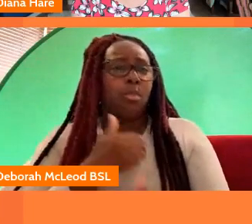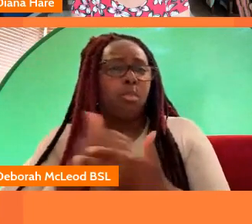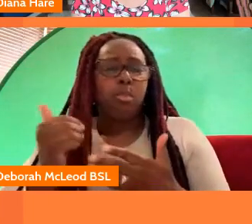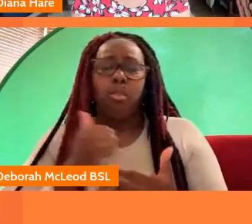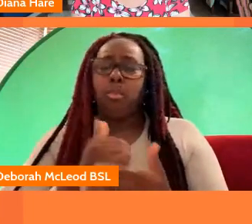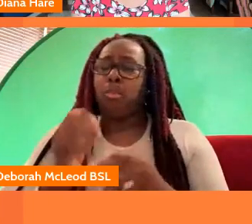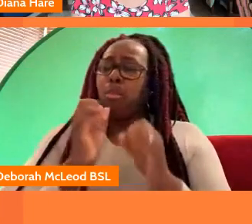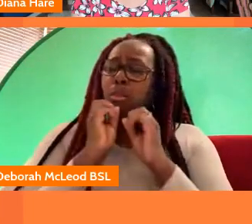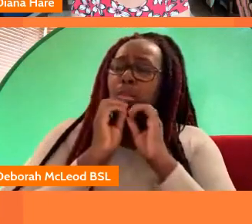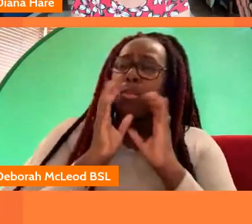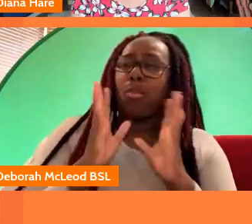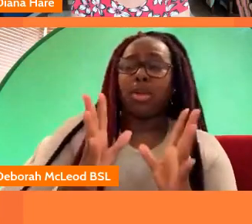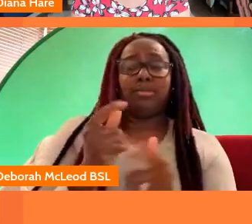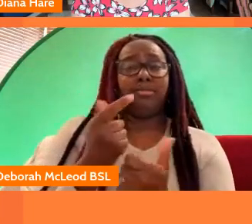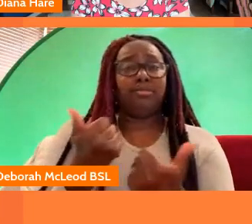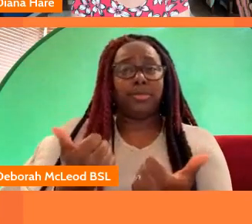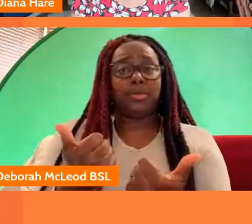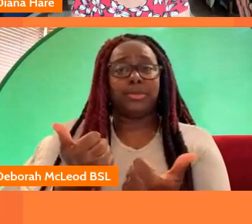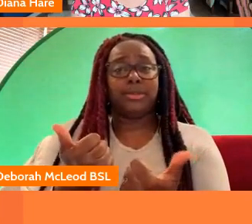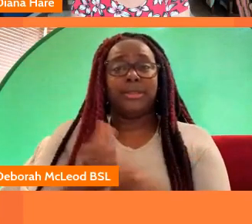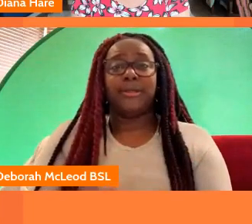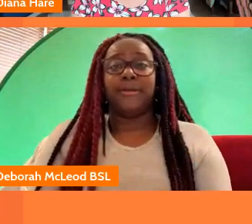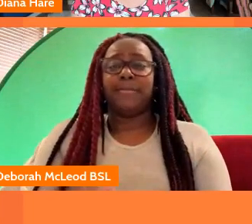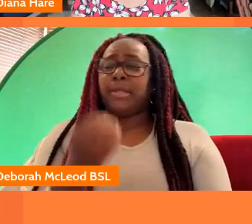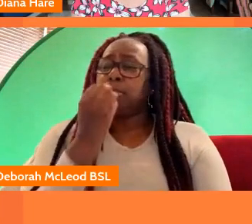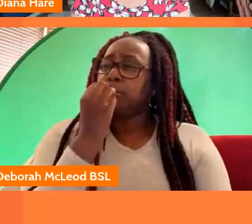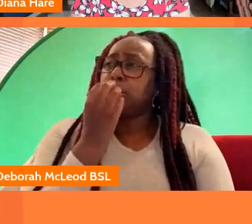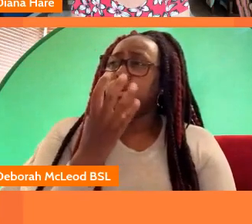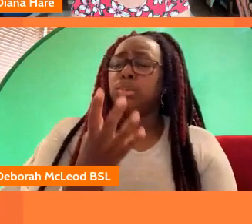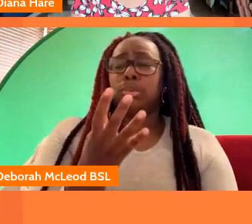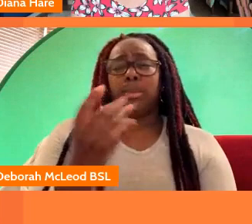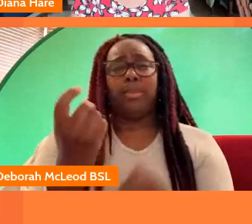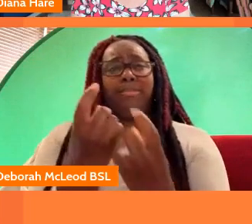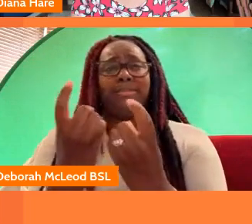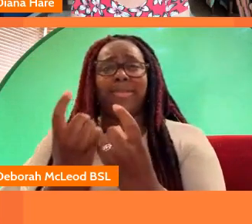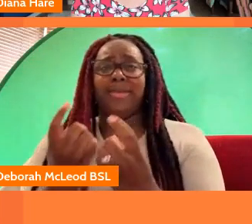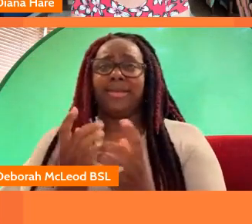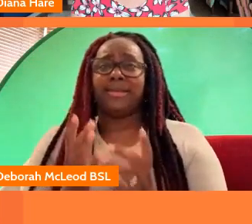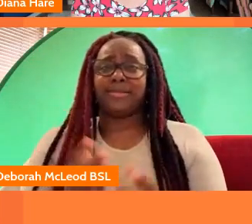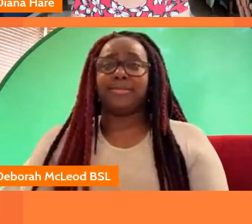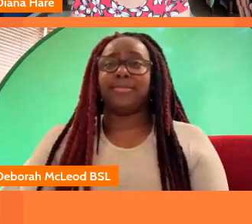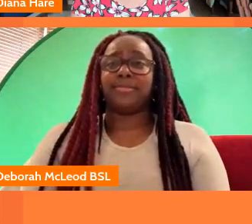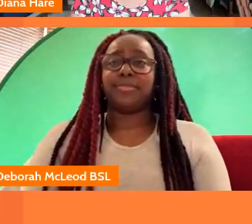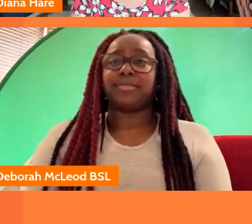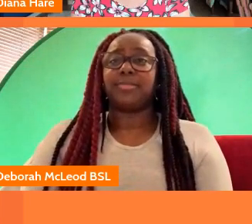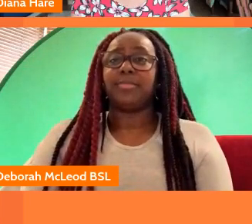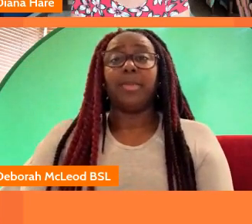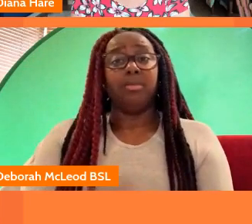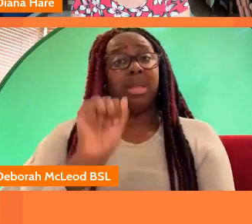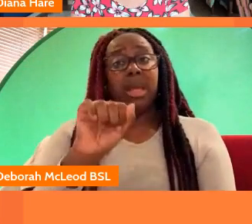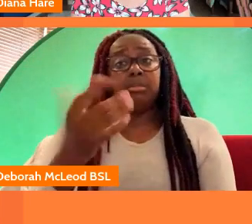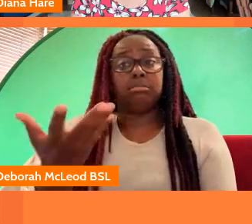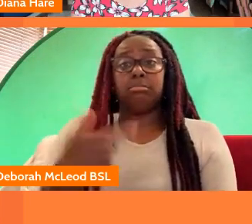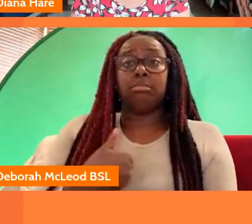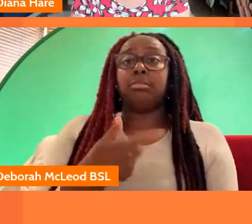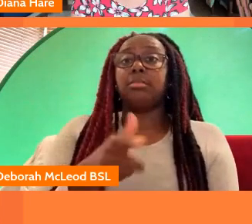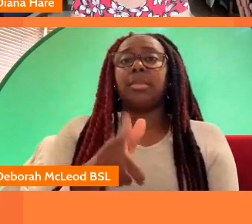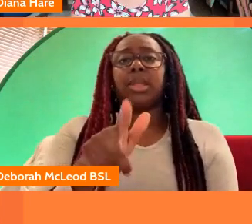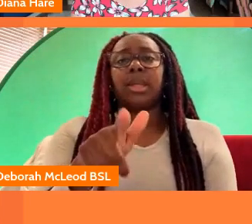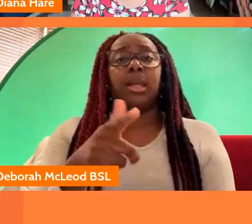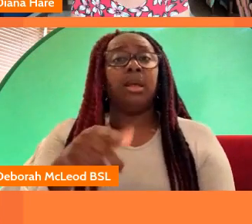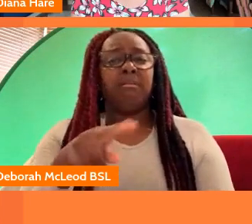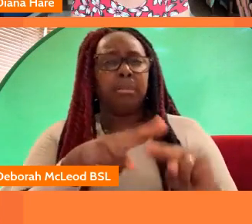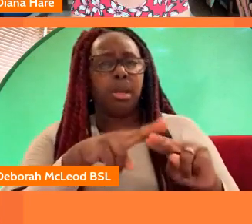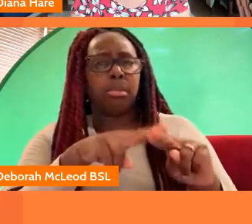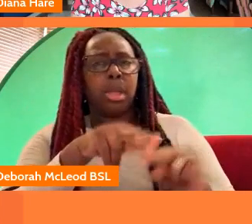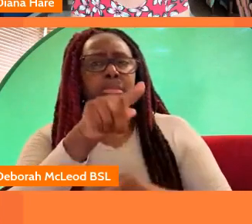and surprising um and that's the beauty of those things you know um so yeah absolutely and i